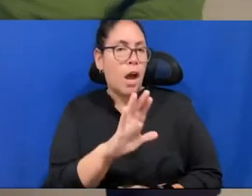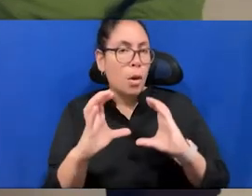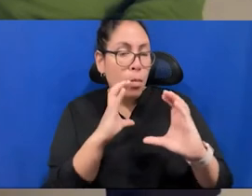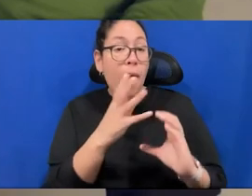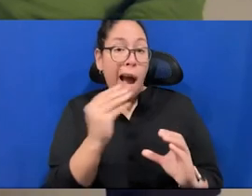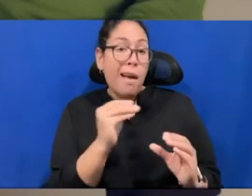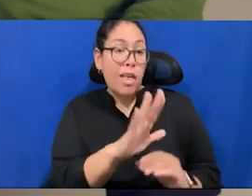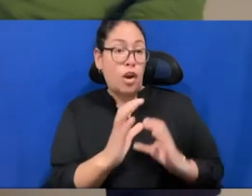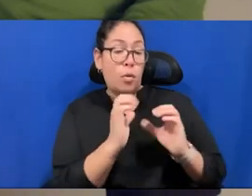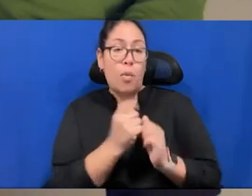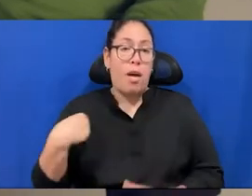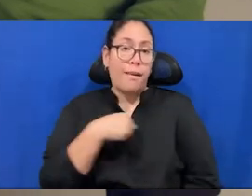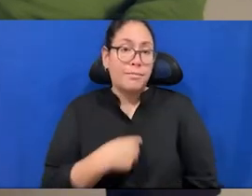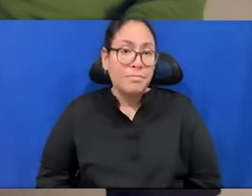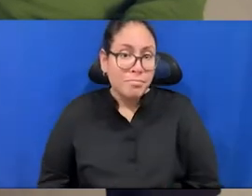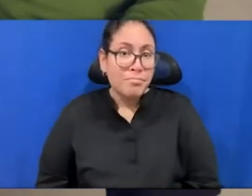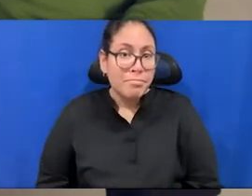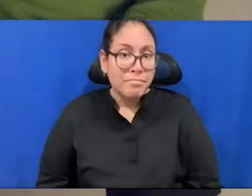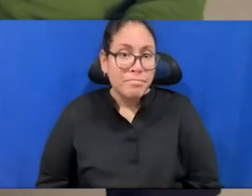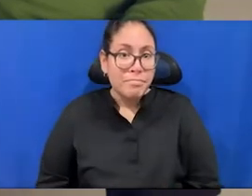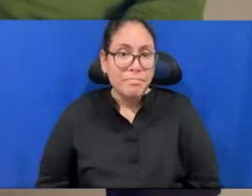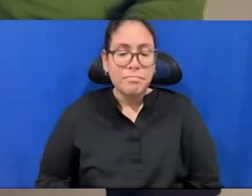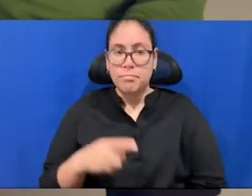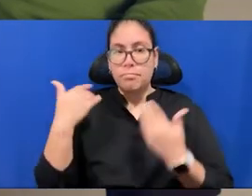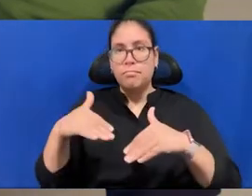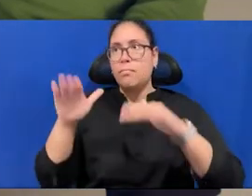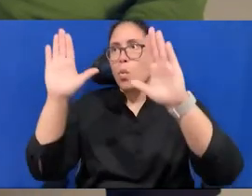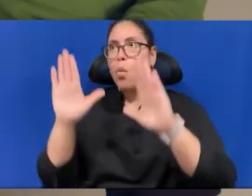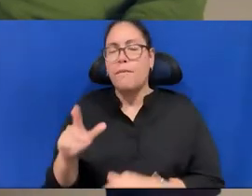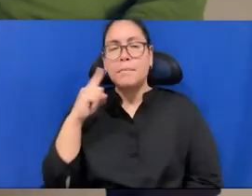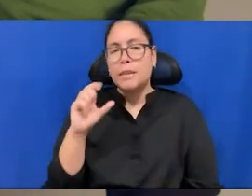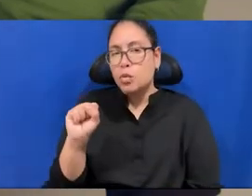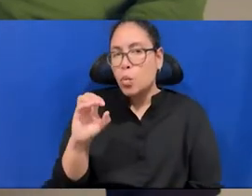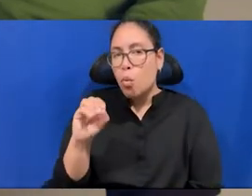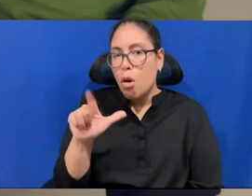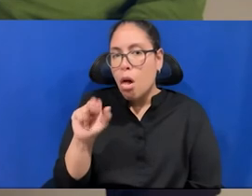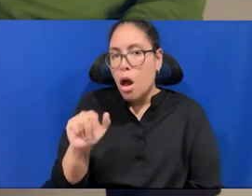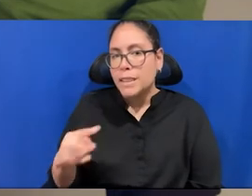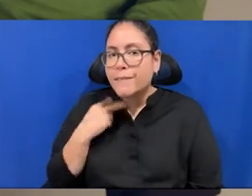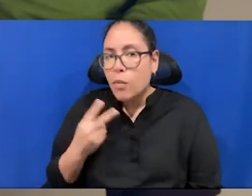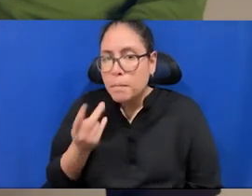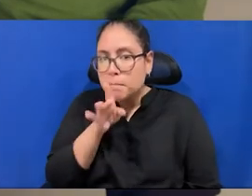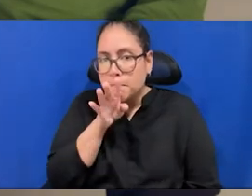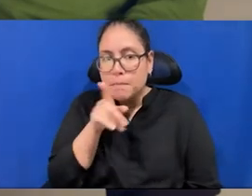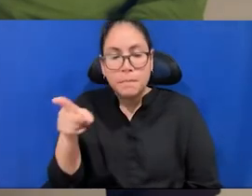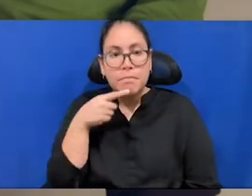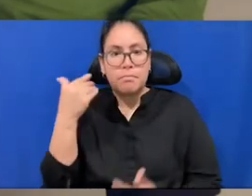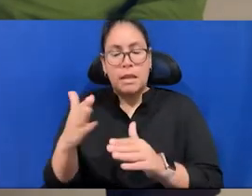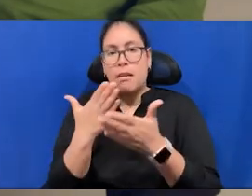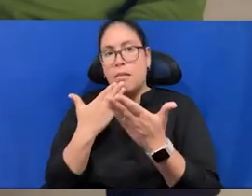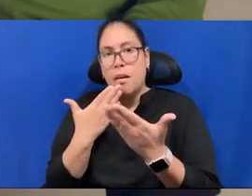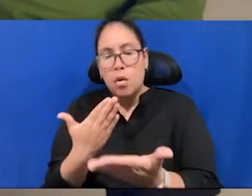Wonderful. Thank you, Tomas. That is brilliant and so interesting. I'll share one more. Um,